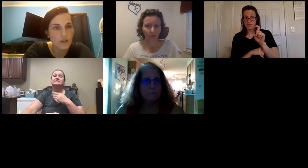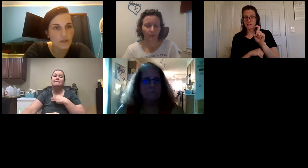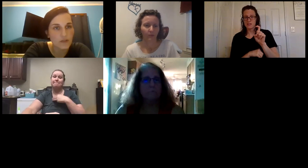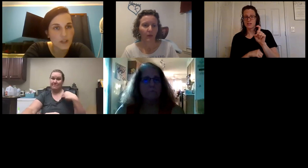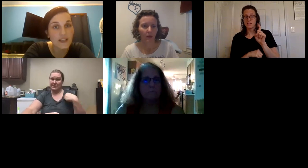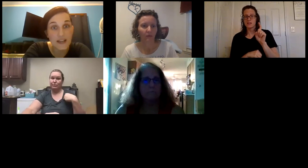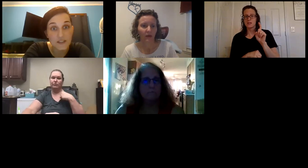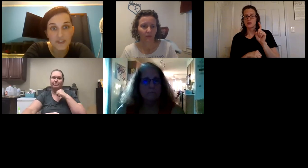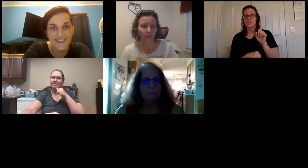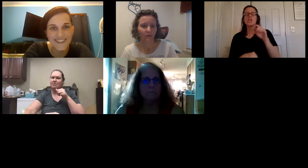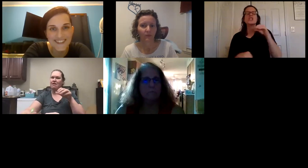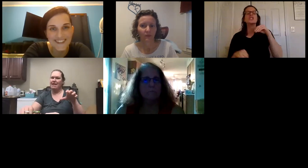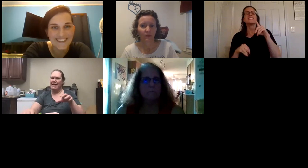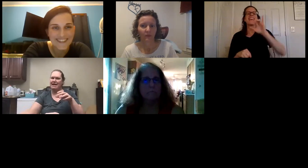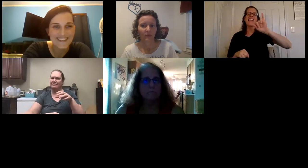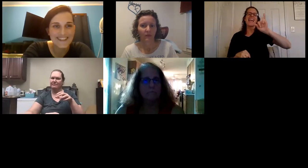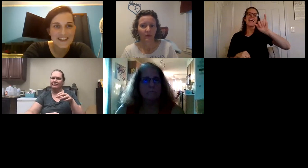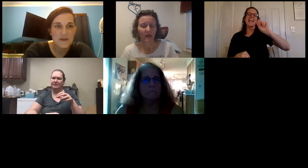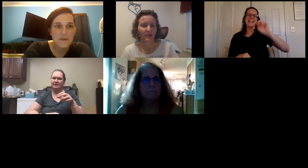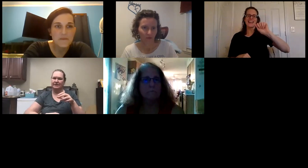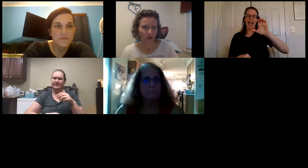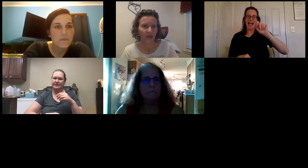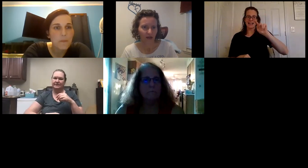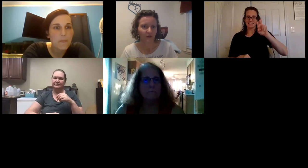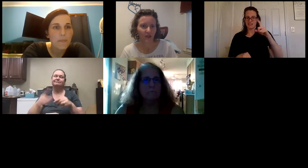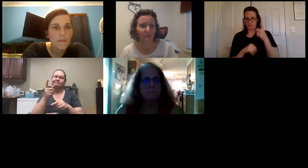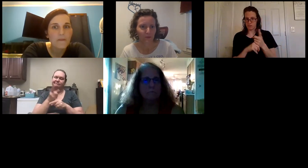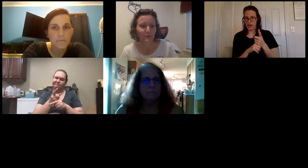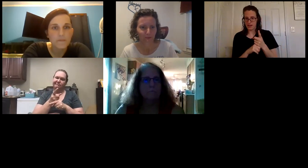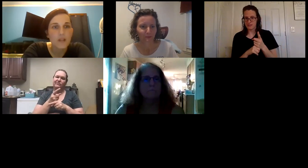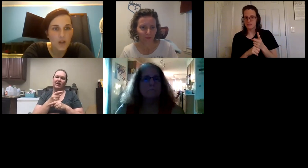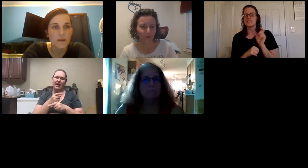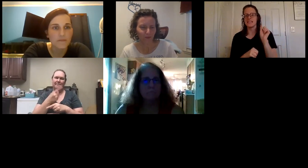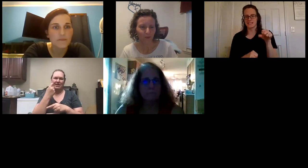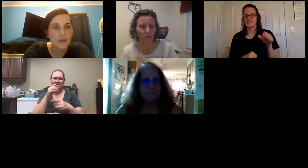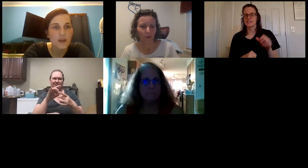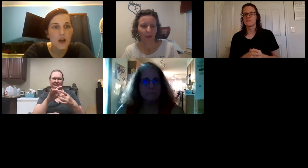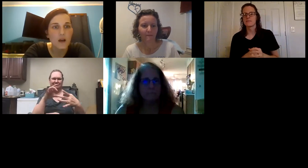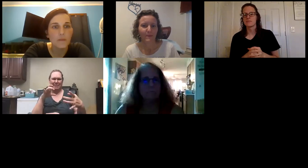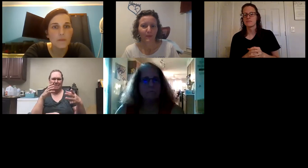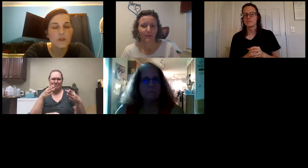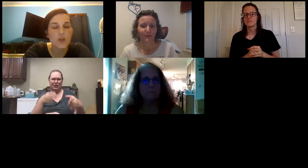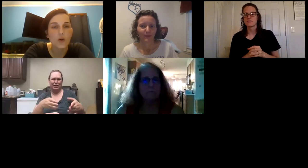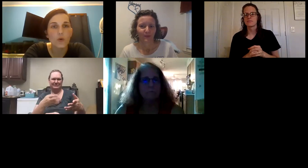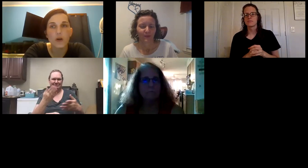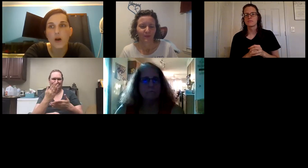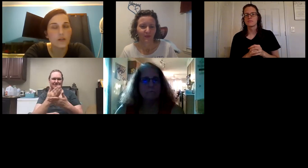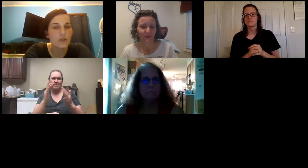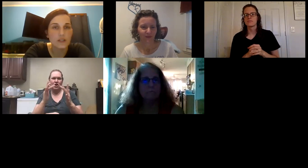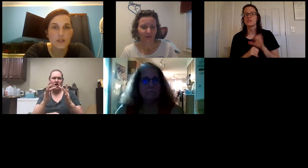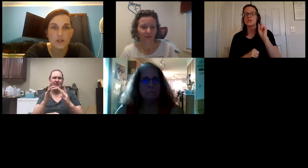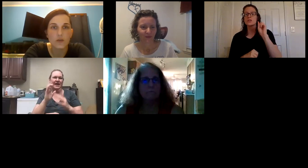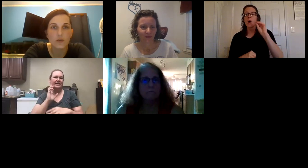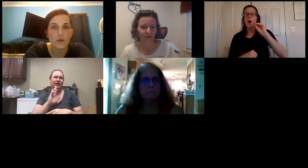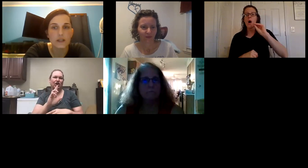good grief inactive yes she's inactive she said okay um so all you